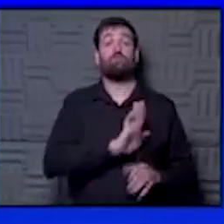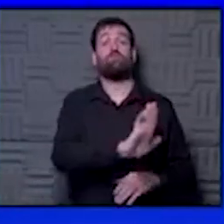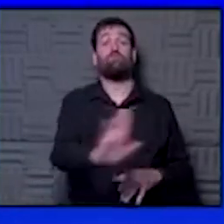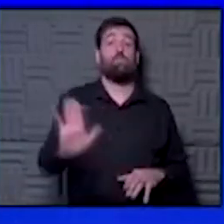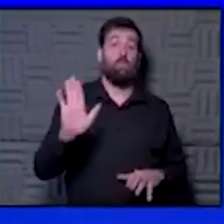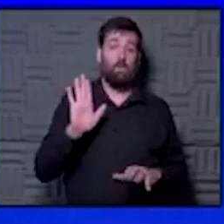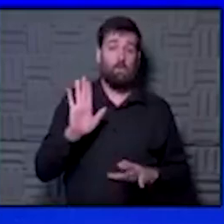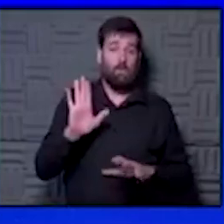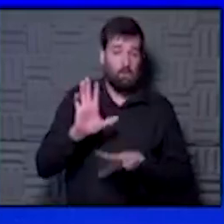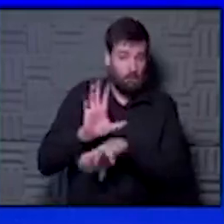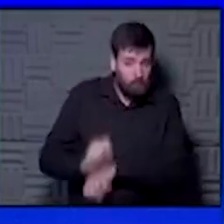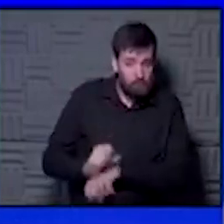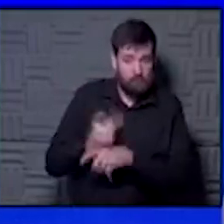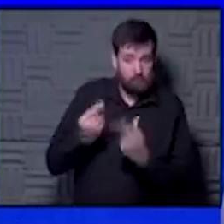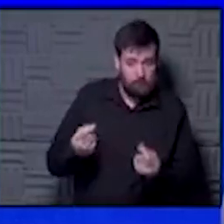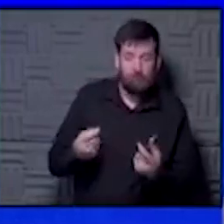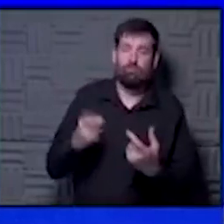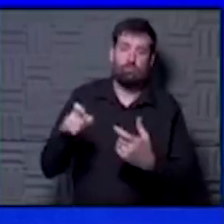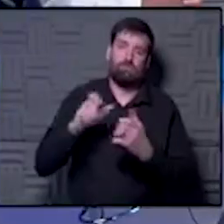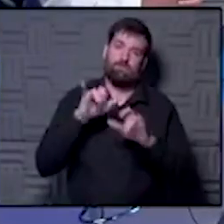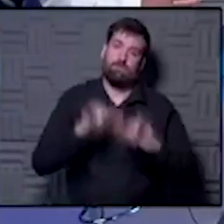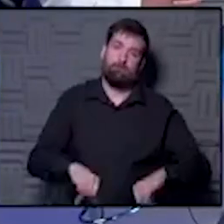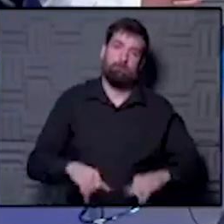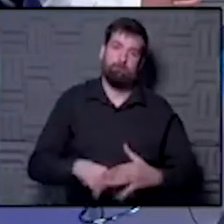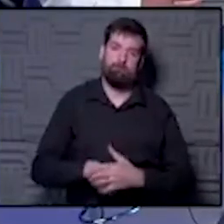anything for the public health guidance either.